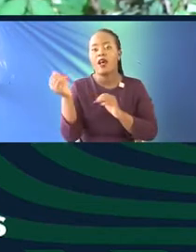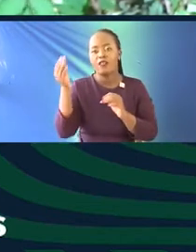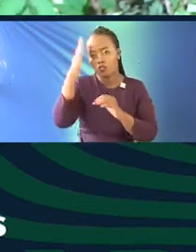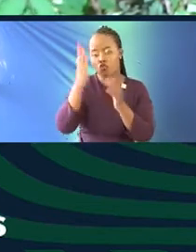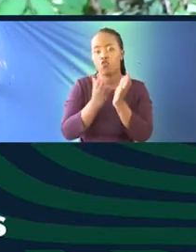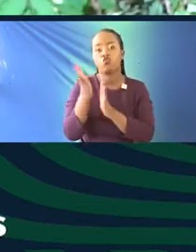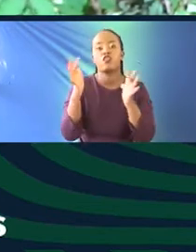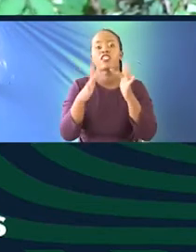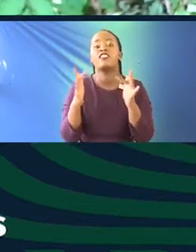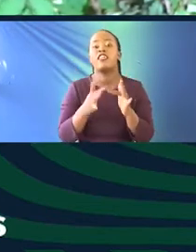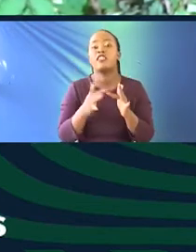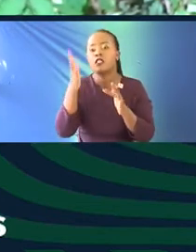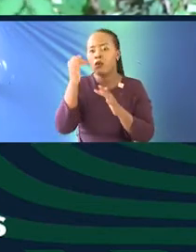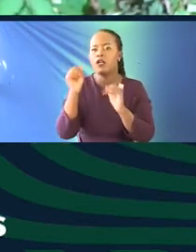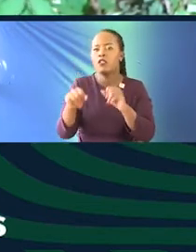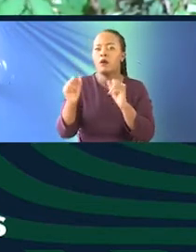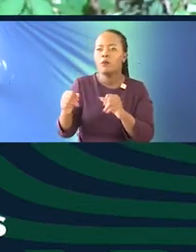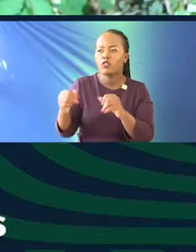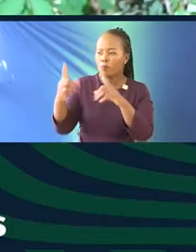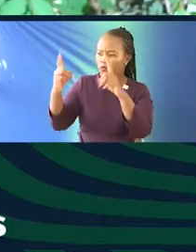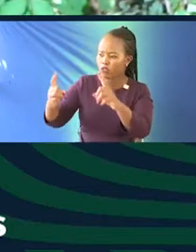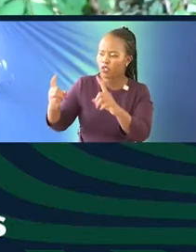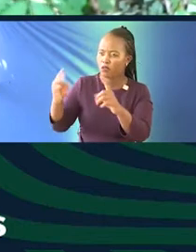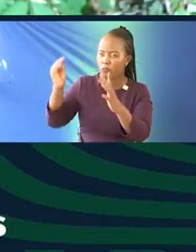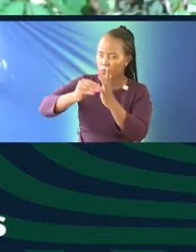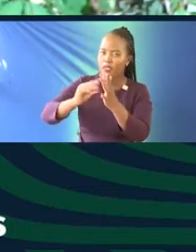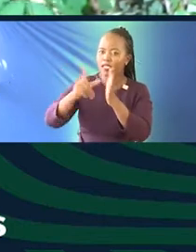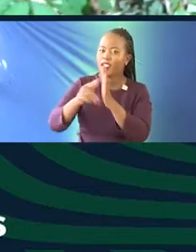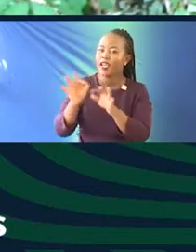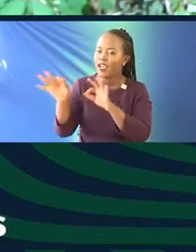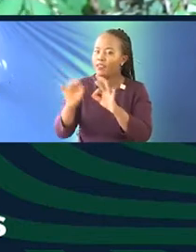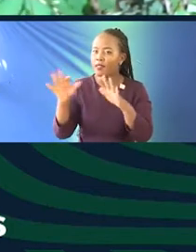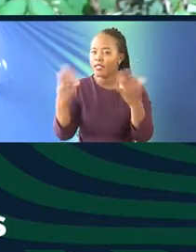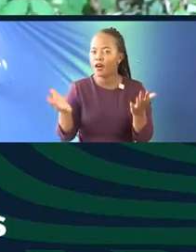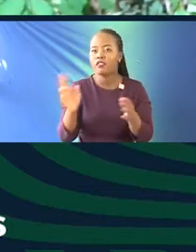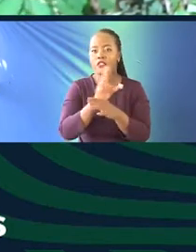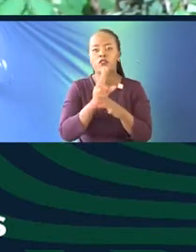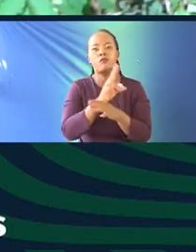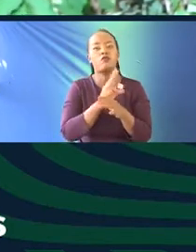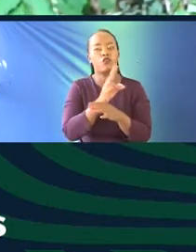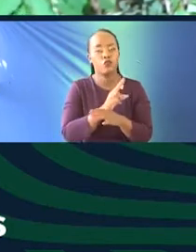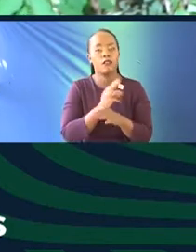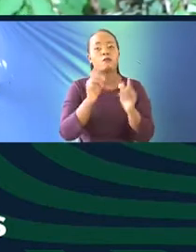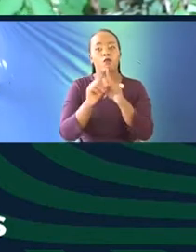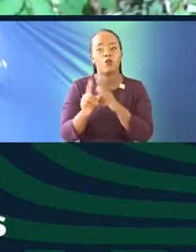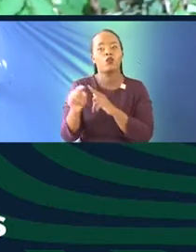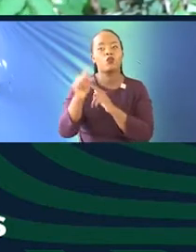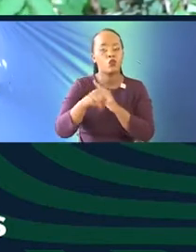now you can go to a plant app and take a photo of this and it will give you the exact name and how it is used. So that is how we are preserving. Then the